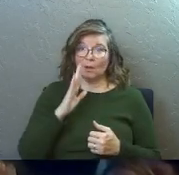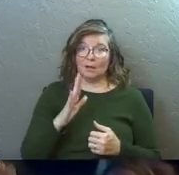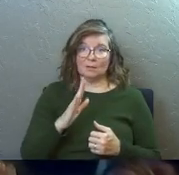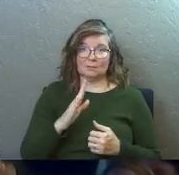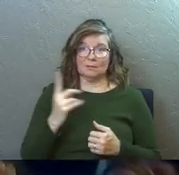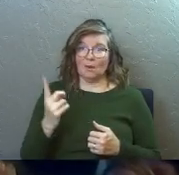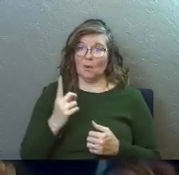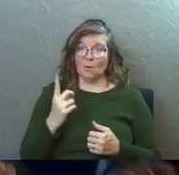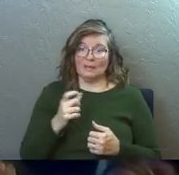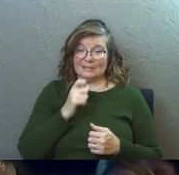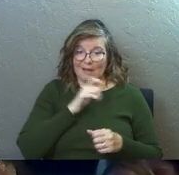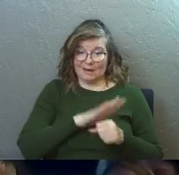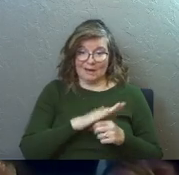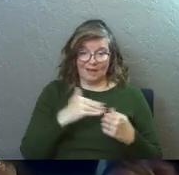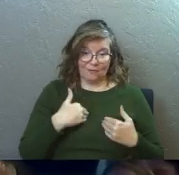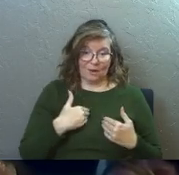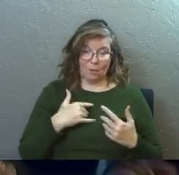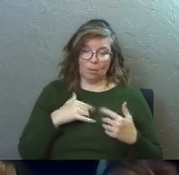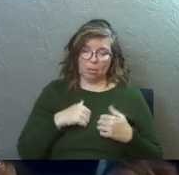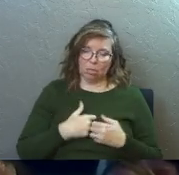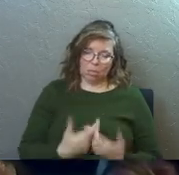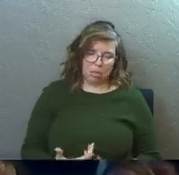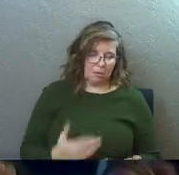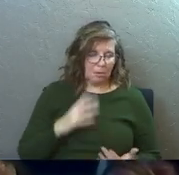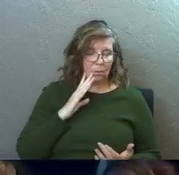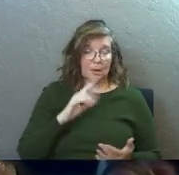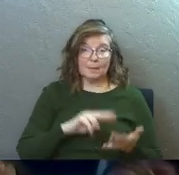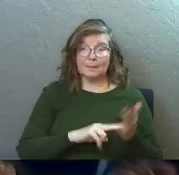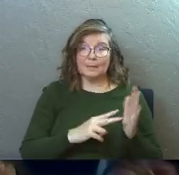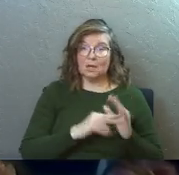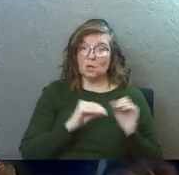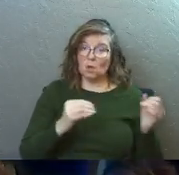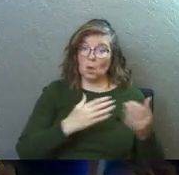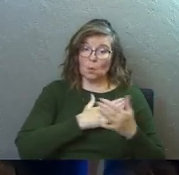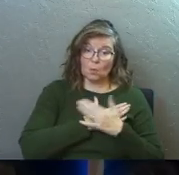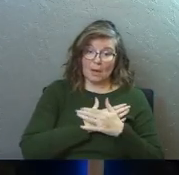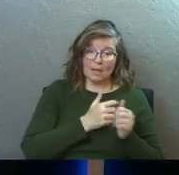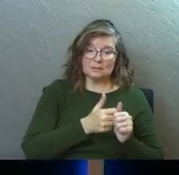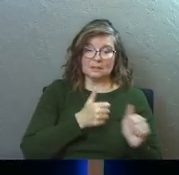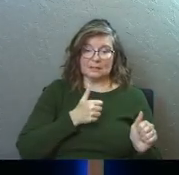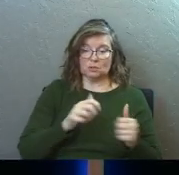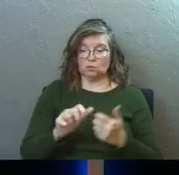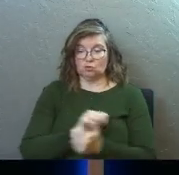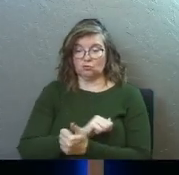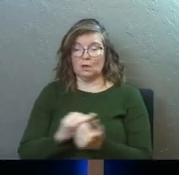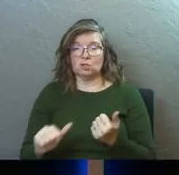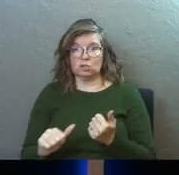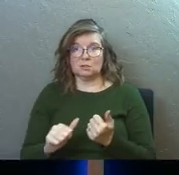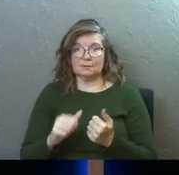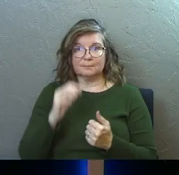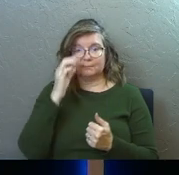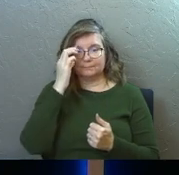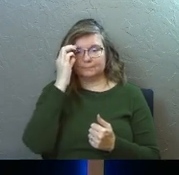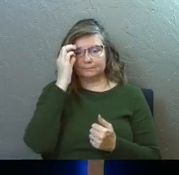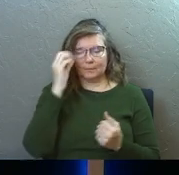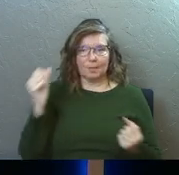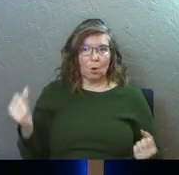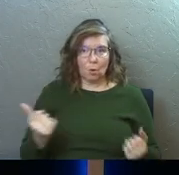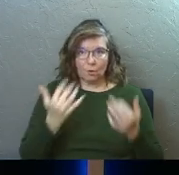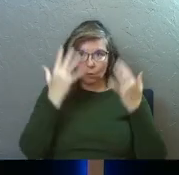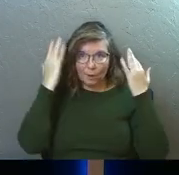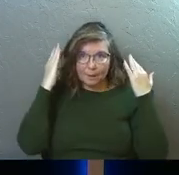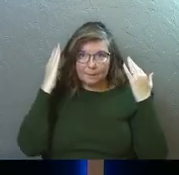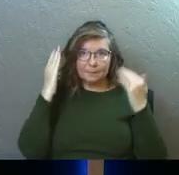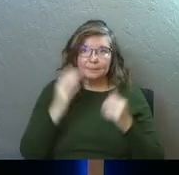lack of rest will always catch up. The reality is no rest and avoiding rest leads to destruction. It leads to being overwhelmed.